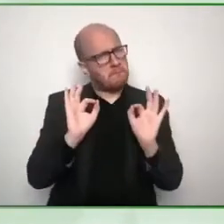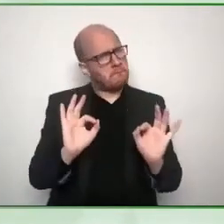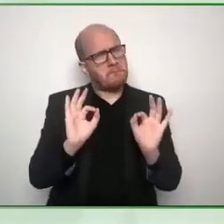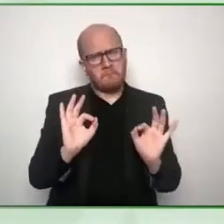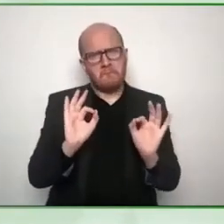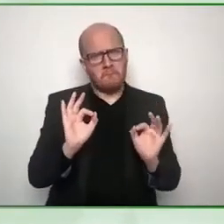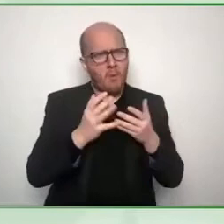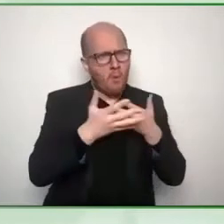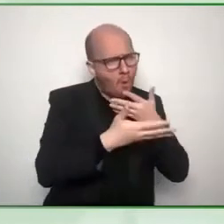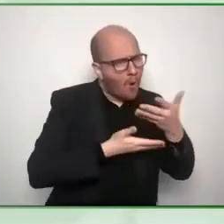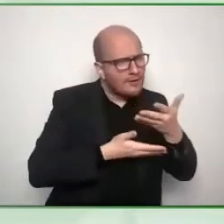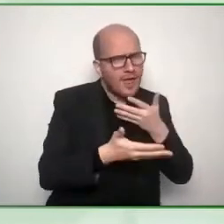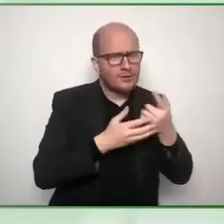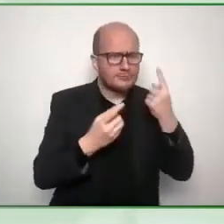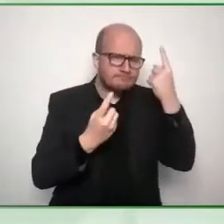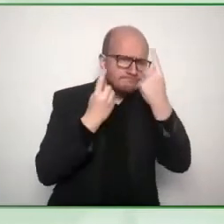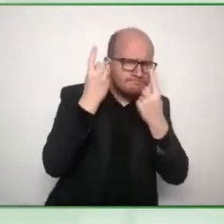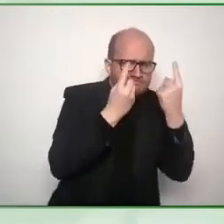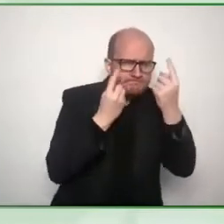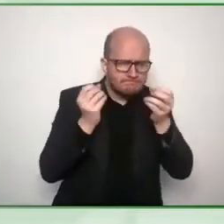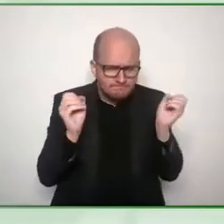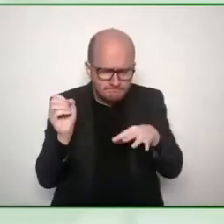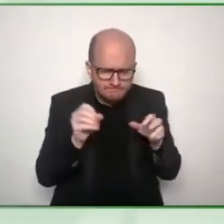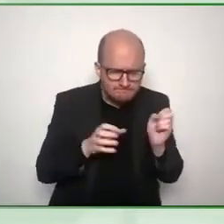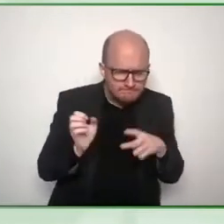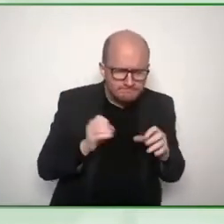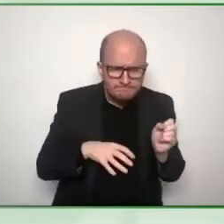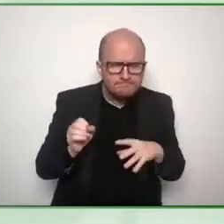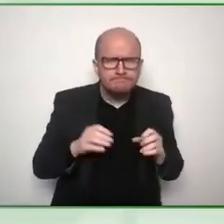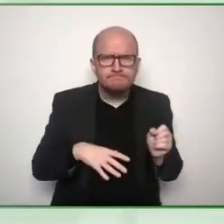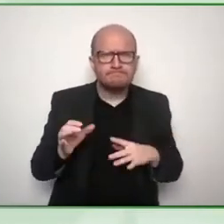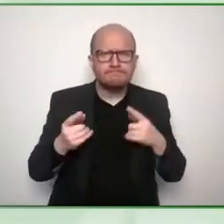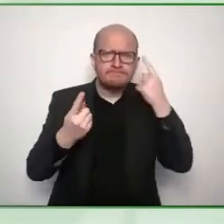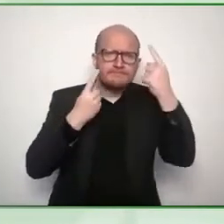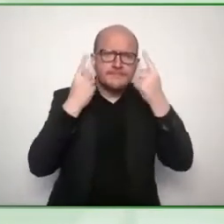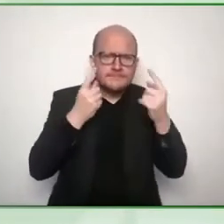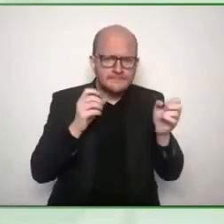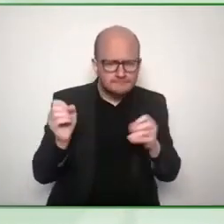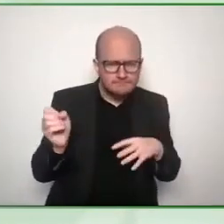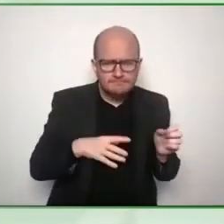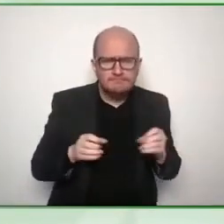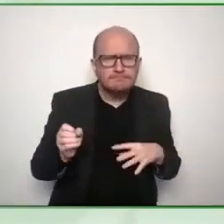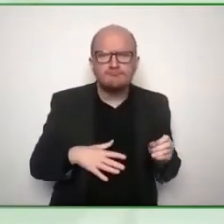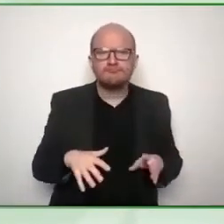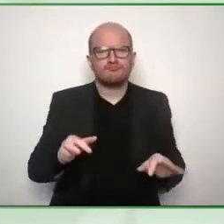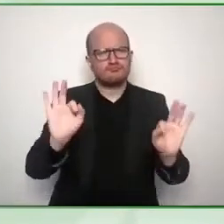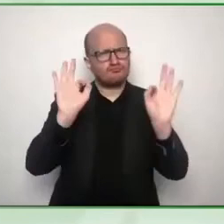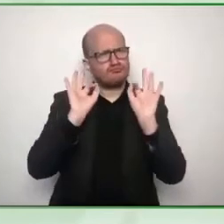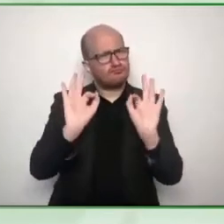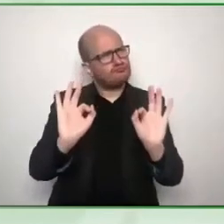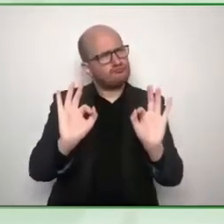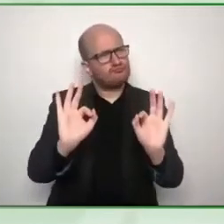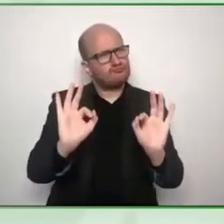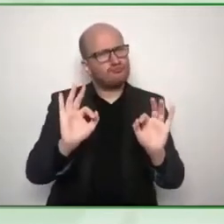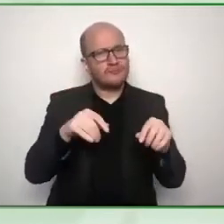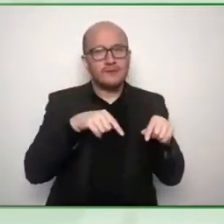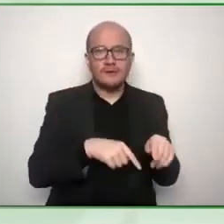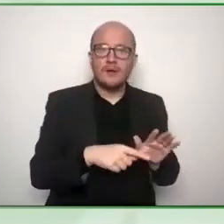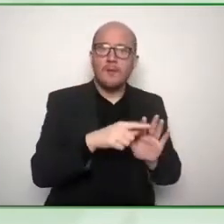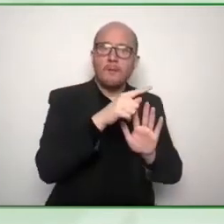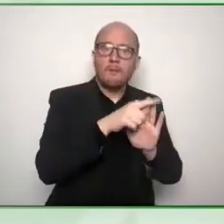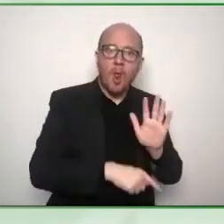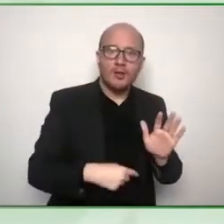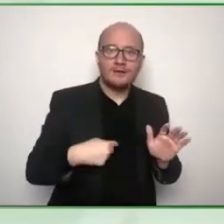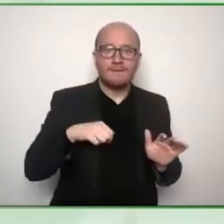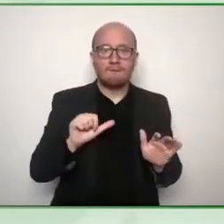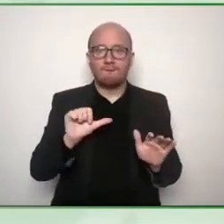and so we've got some really rich feedback uh from the community around how we can improve that initial policy that was in draft